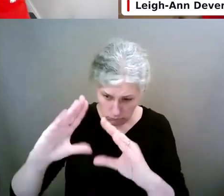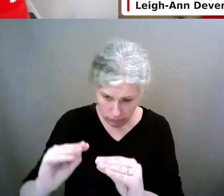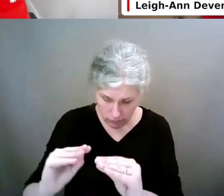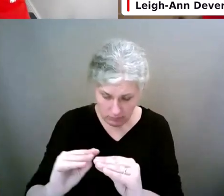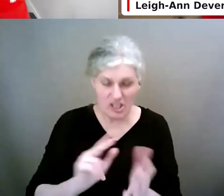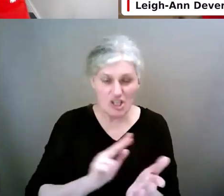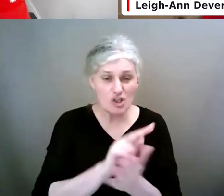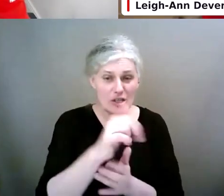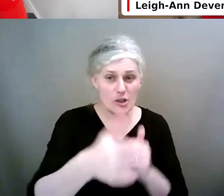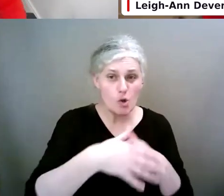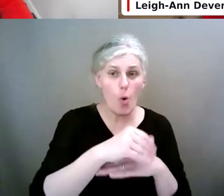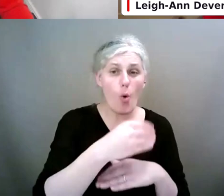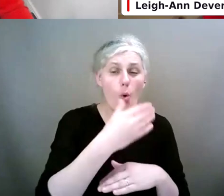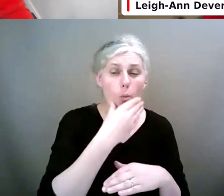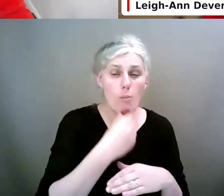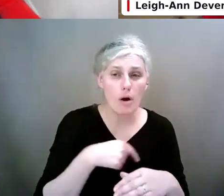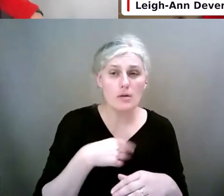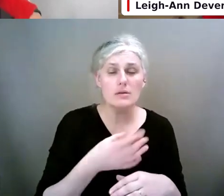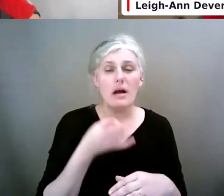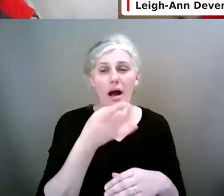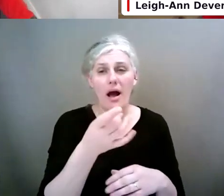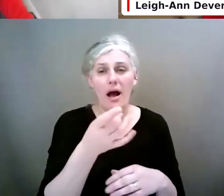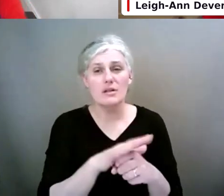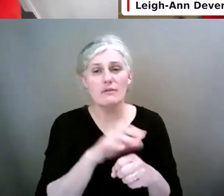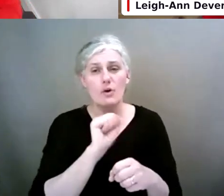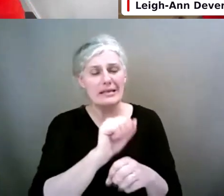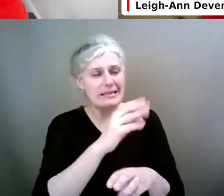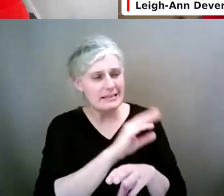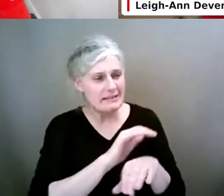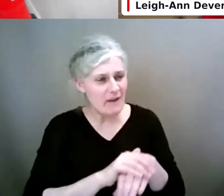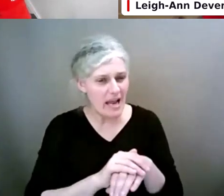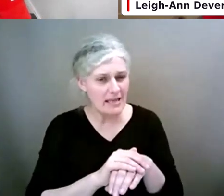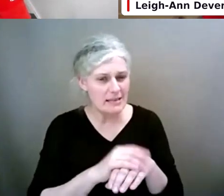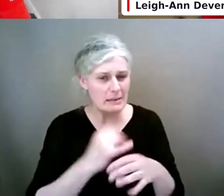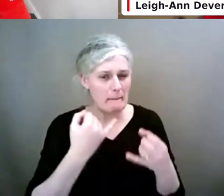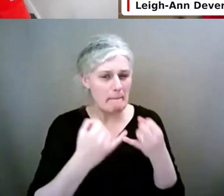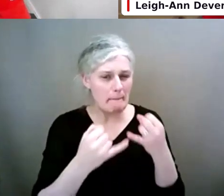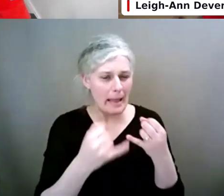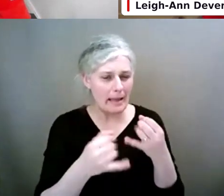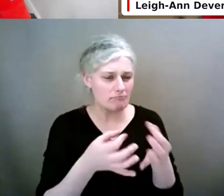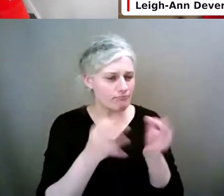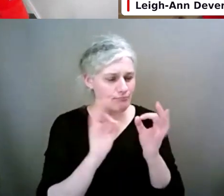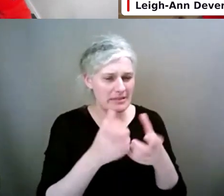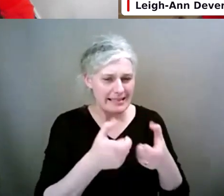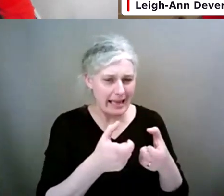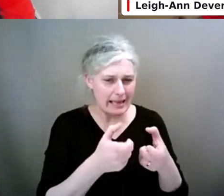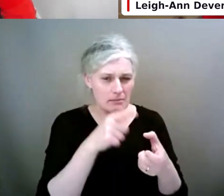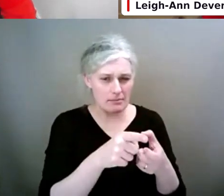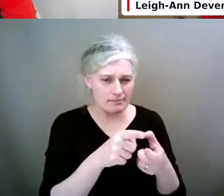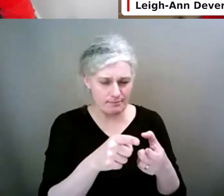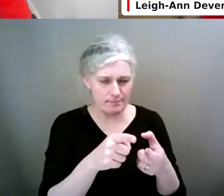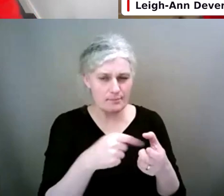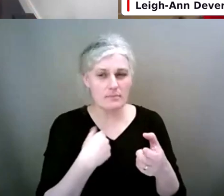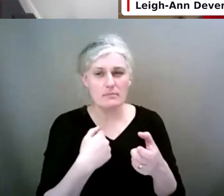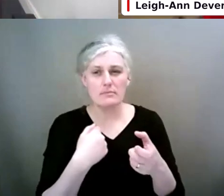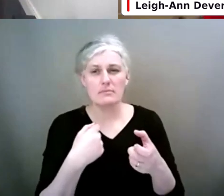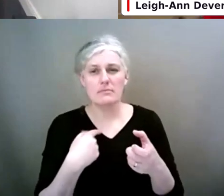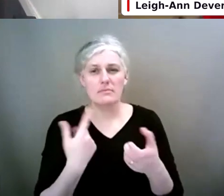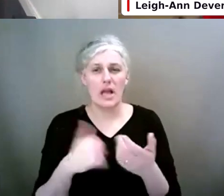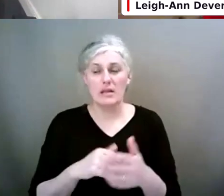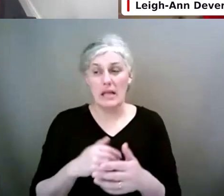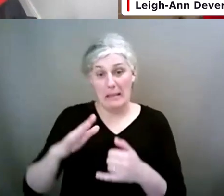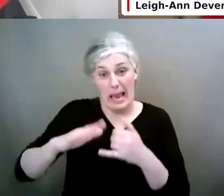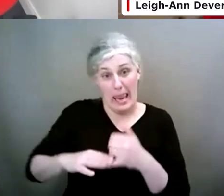boy asking for Grand Theft Auto as all his friends are playing. And a good few comments on being the last parents to allow certain